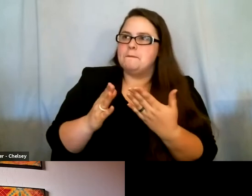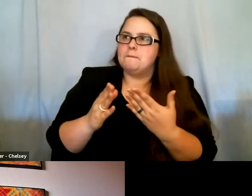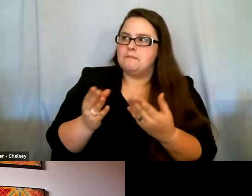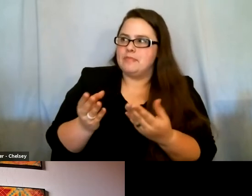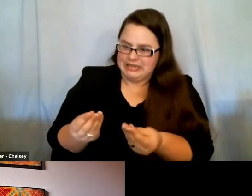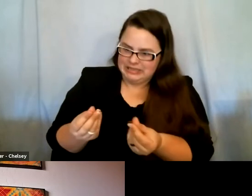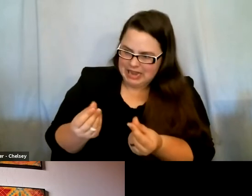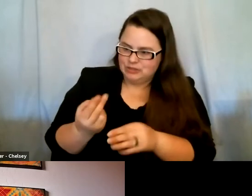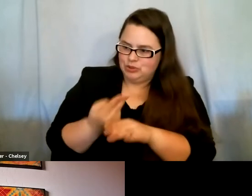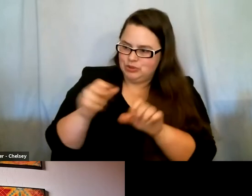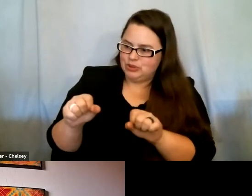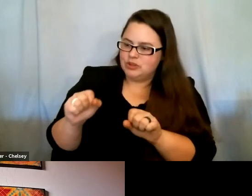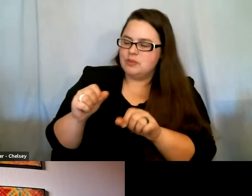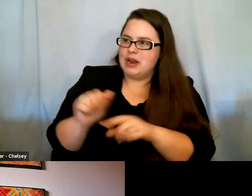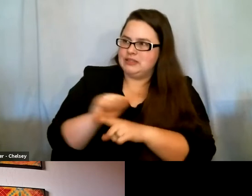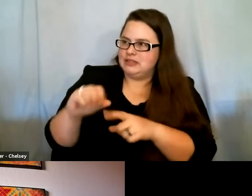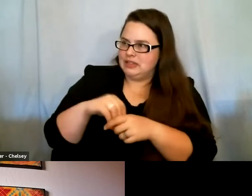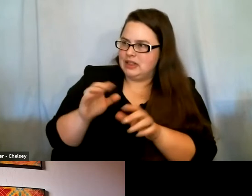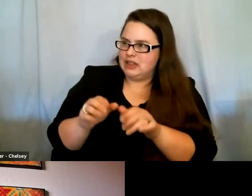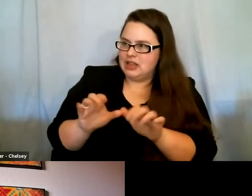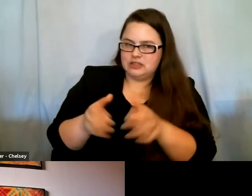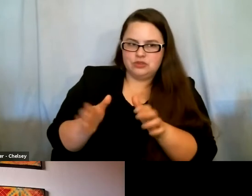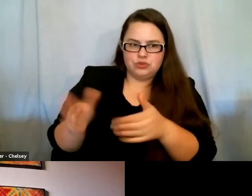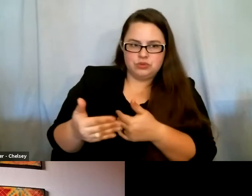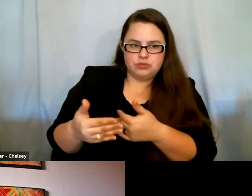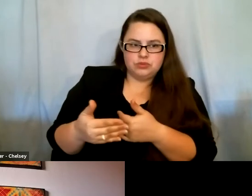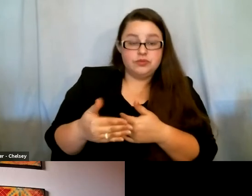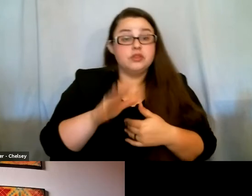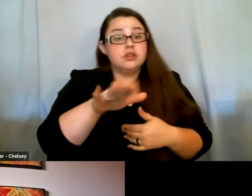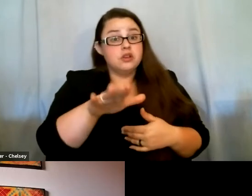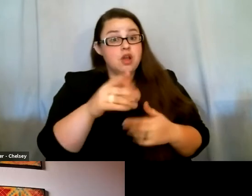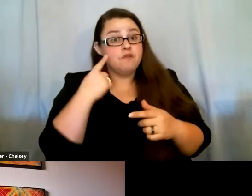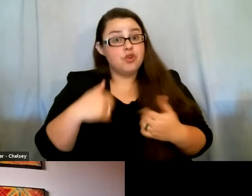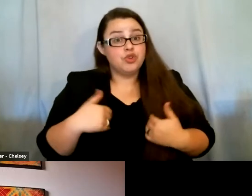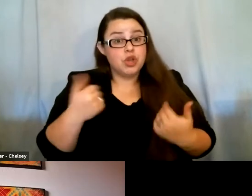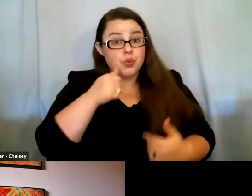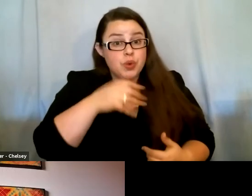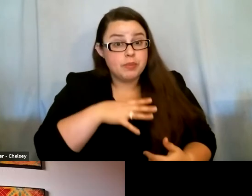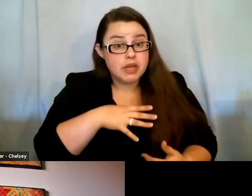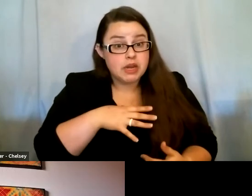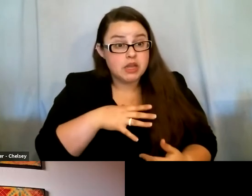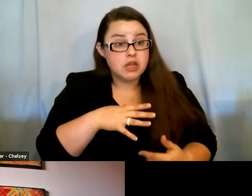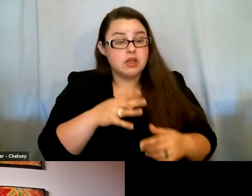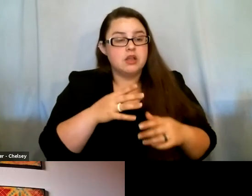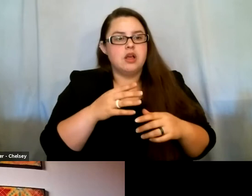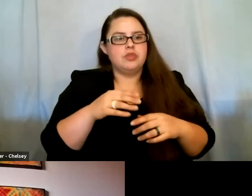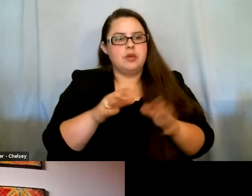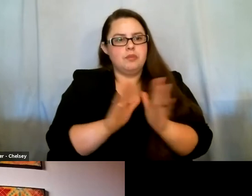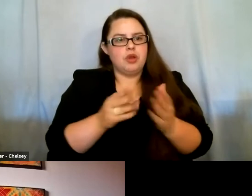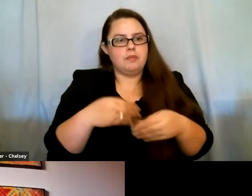in the classroom, right? We got a couple more quick questions. For young women, you know, a book I bought from my soverinas was